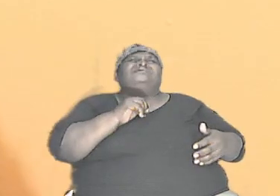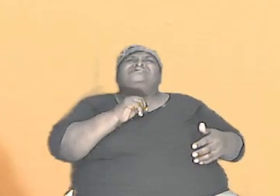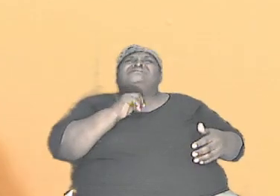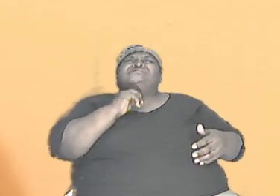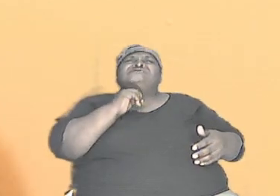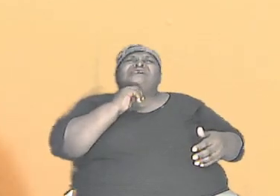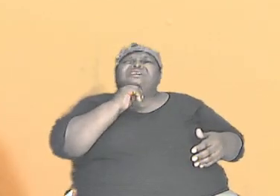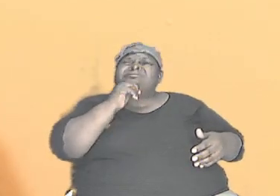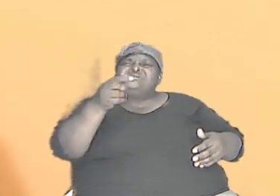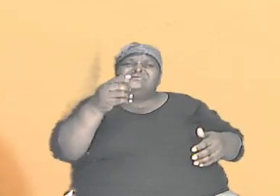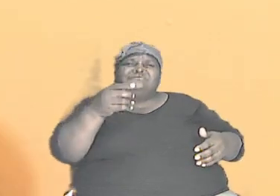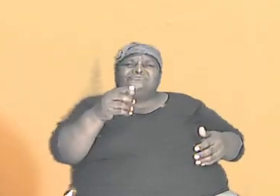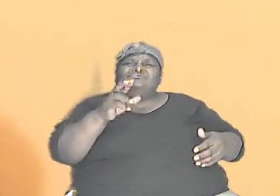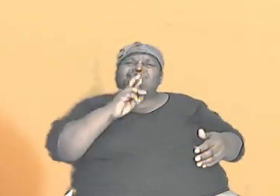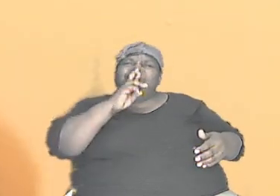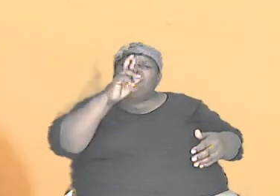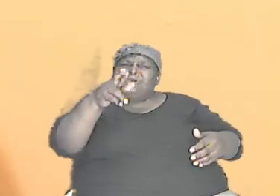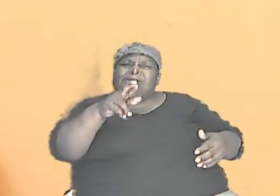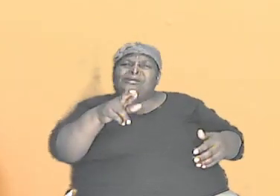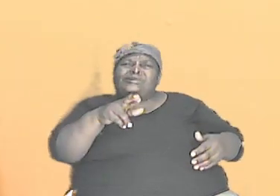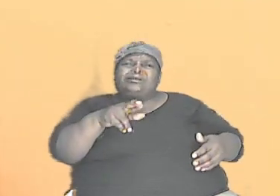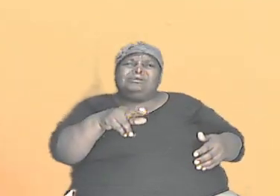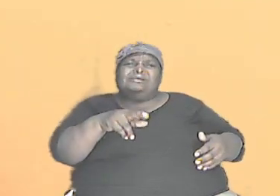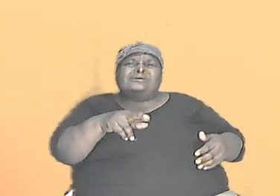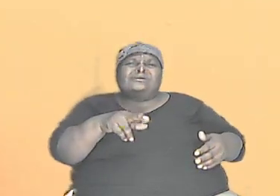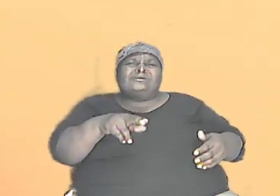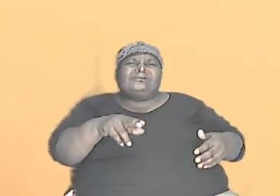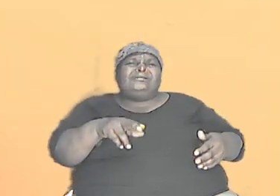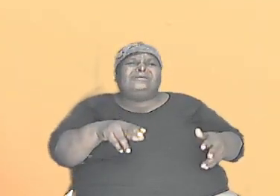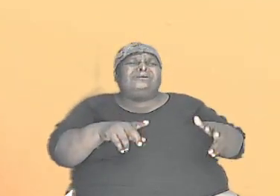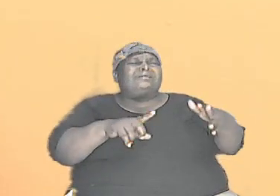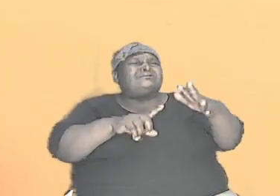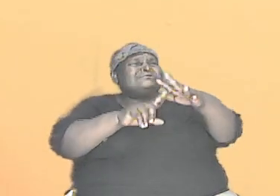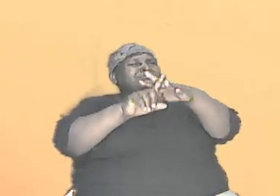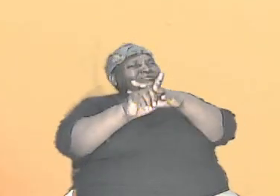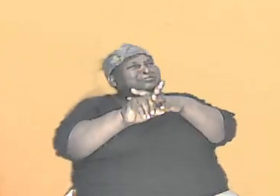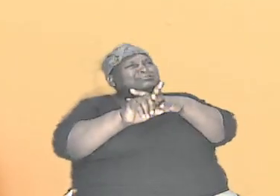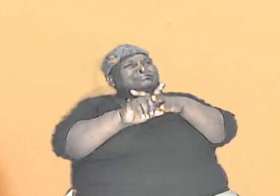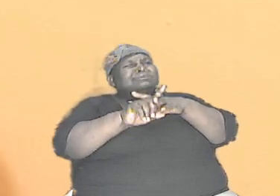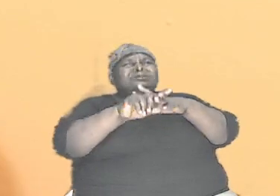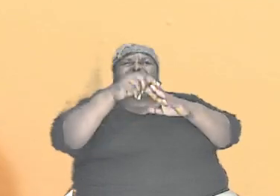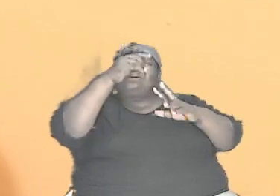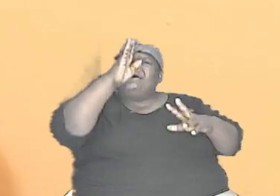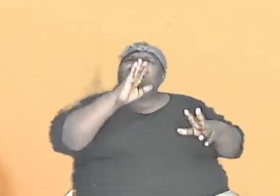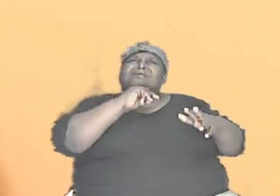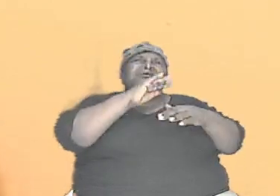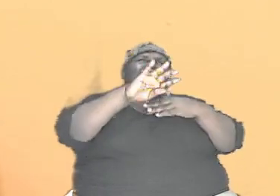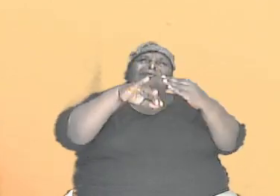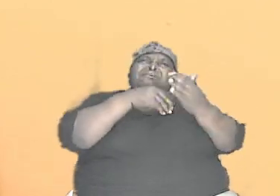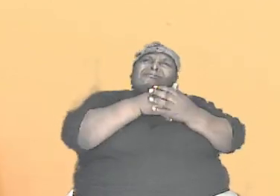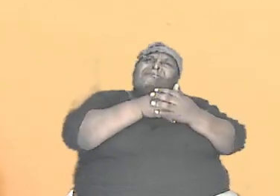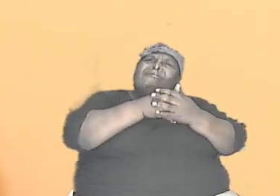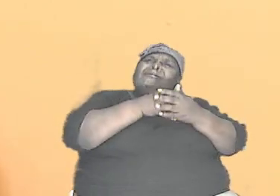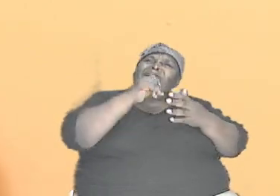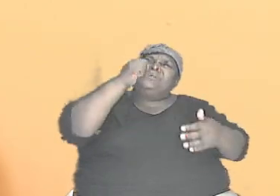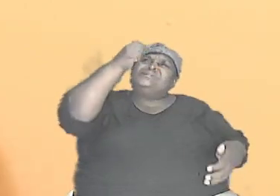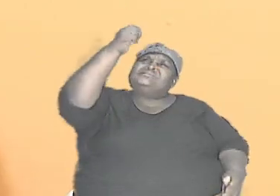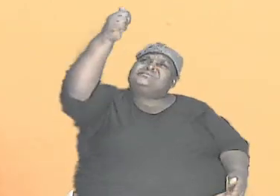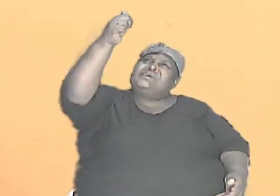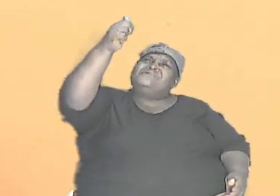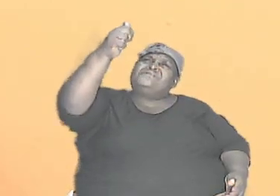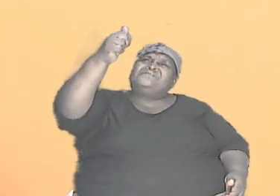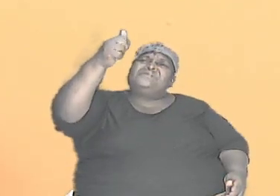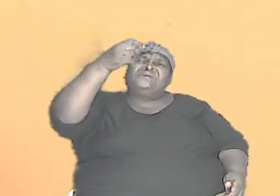existential God who is in existence all by himself he was he had no beginning of days he